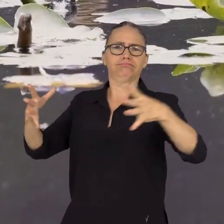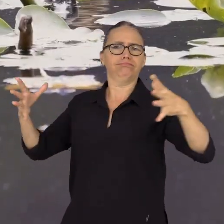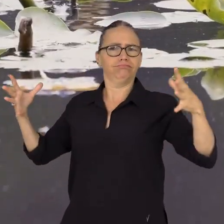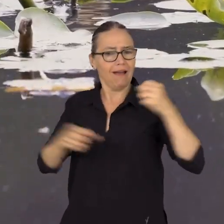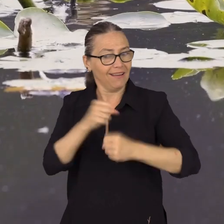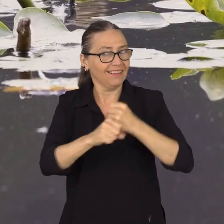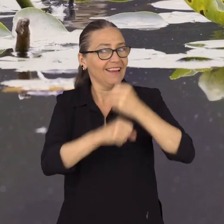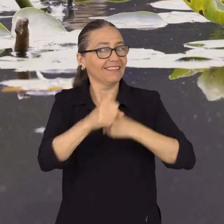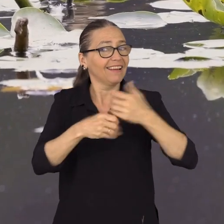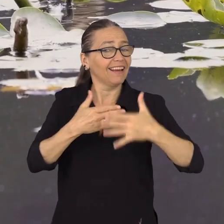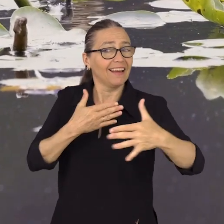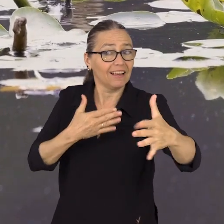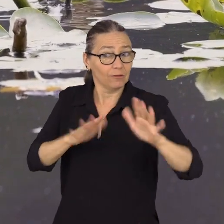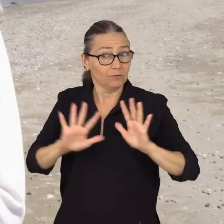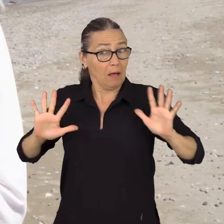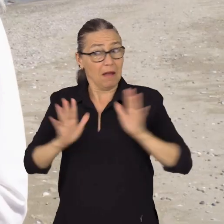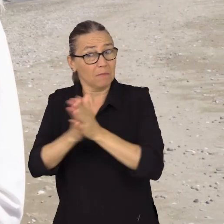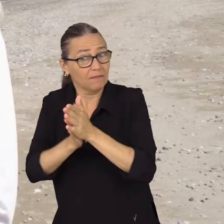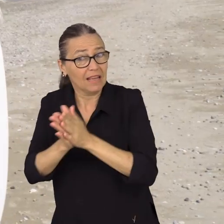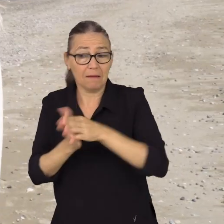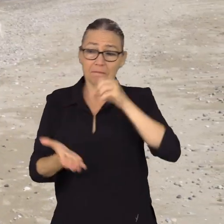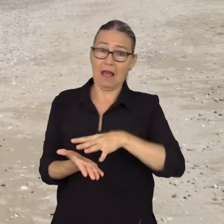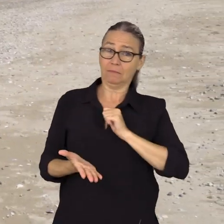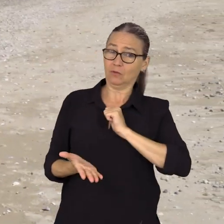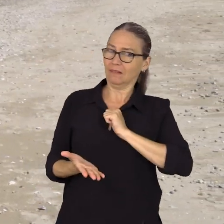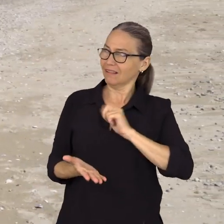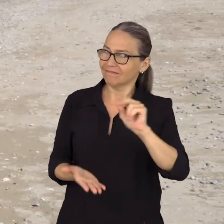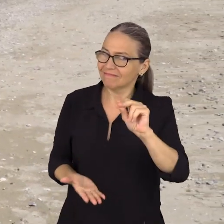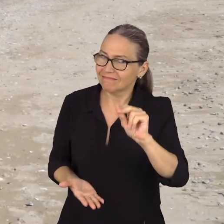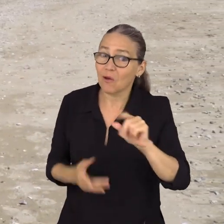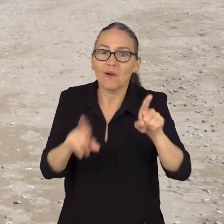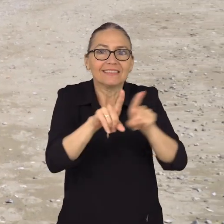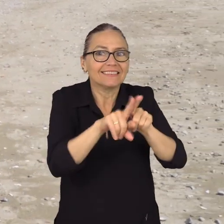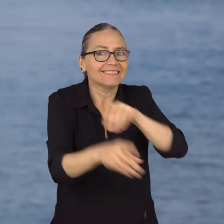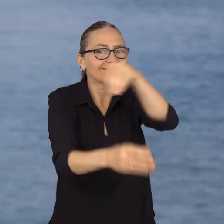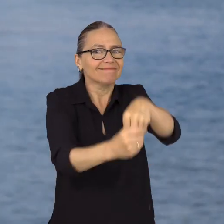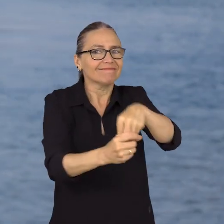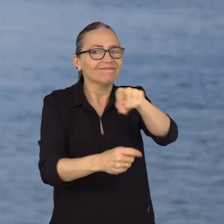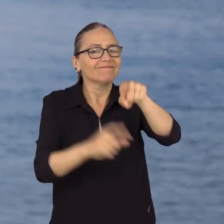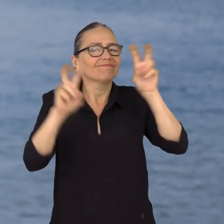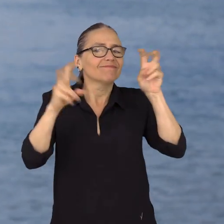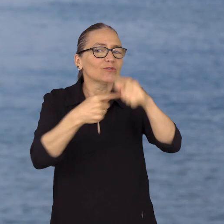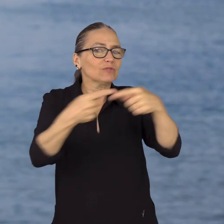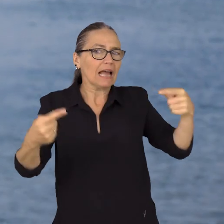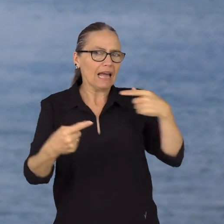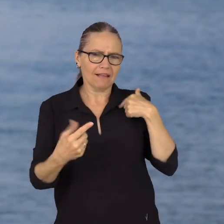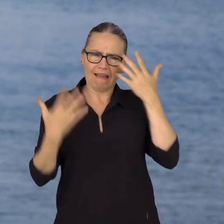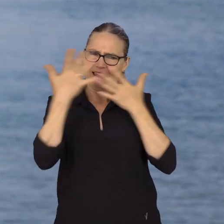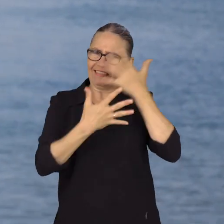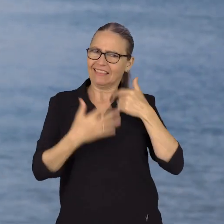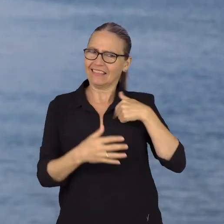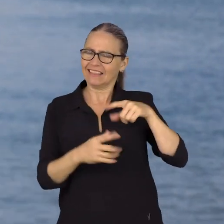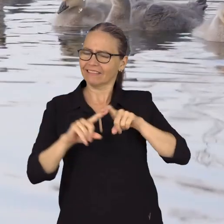which is not only motivating on personal level, but it's very much aligned with the things that kept